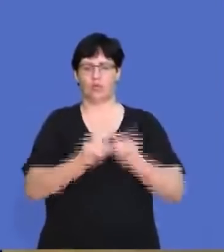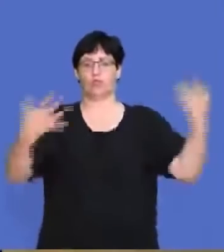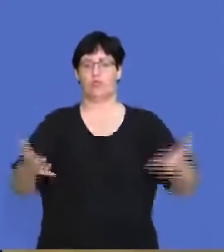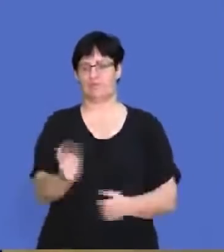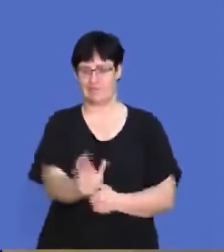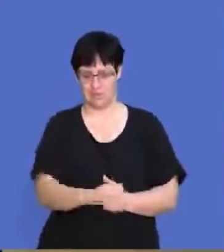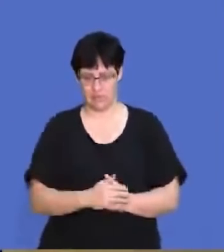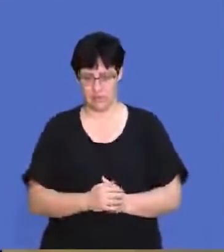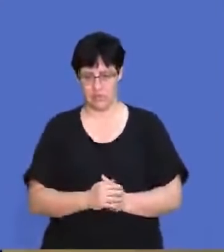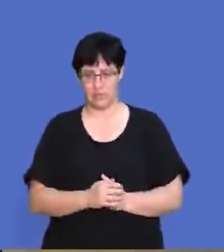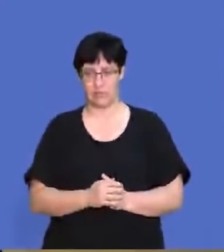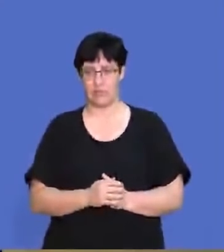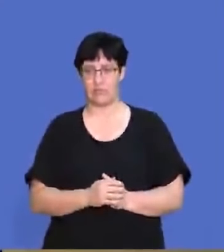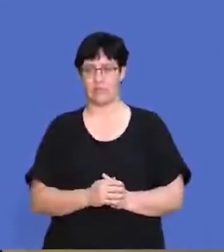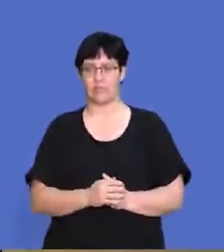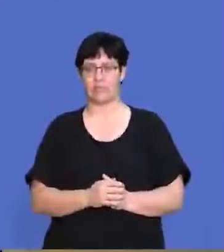all of our stock.